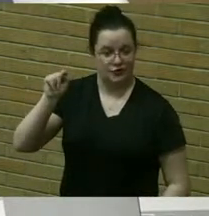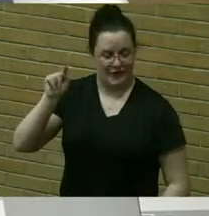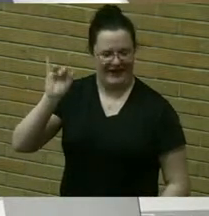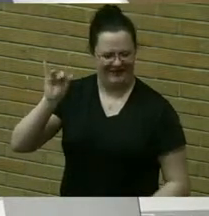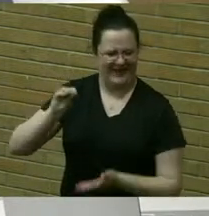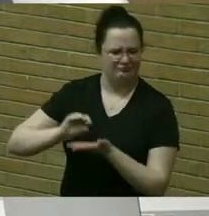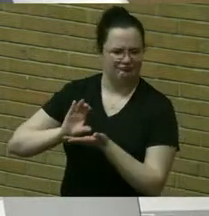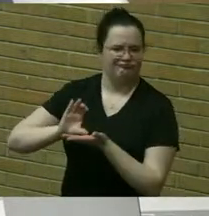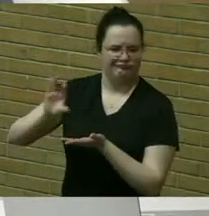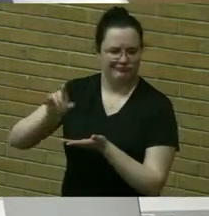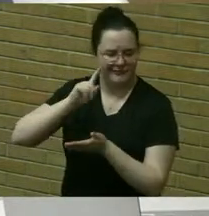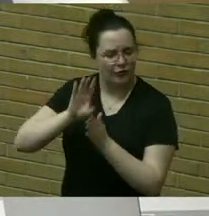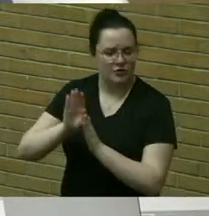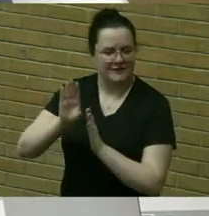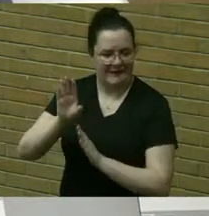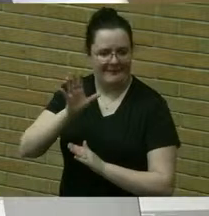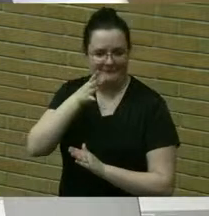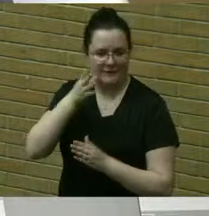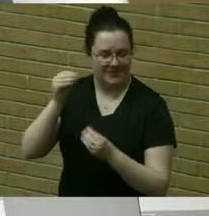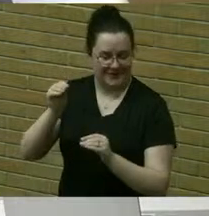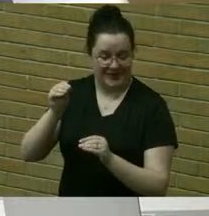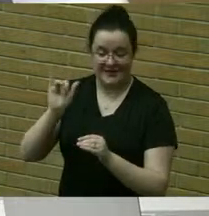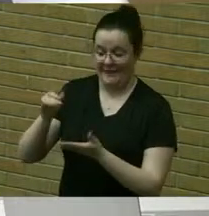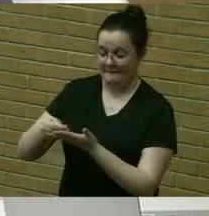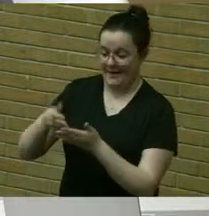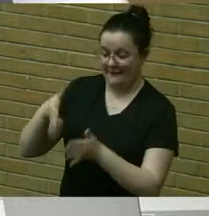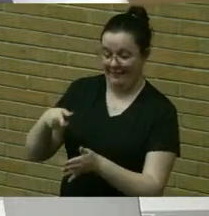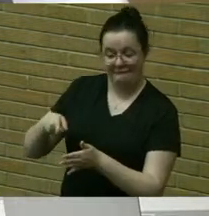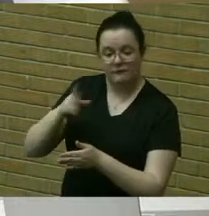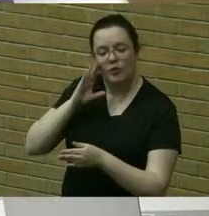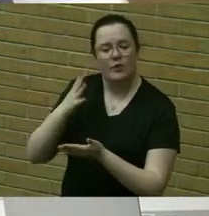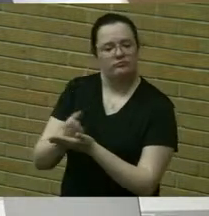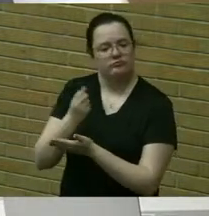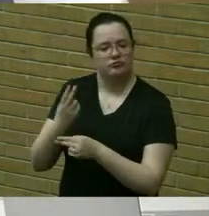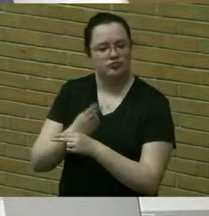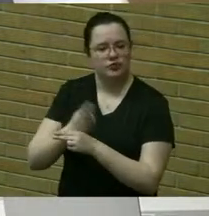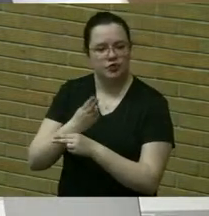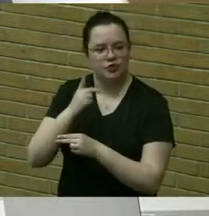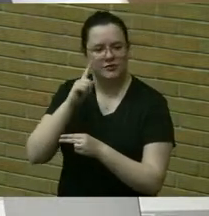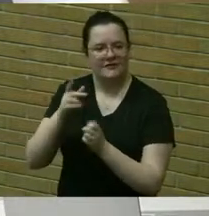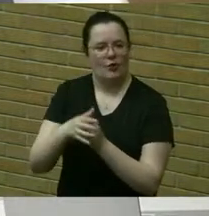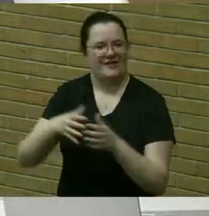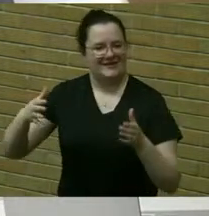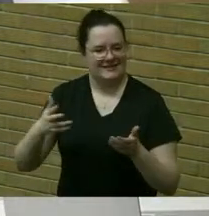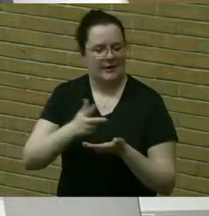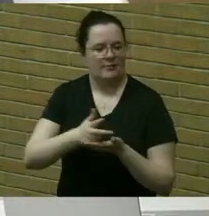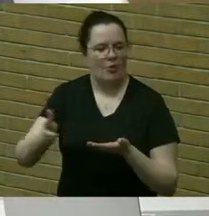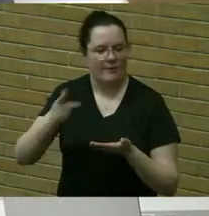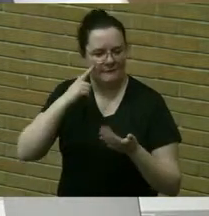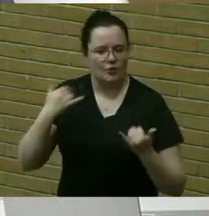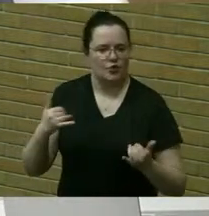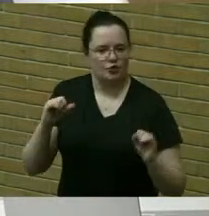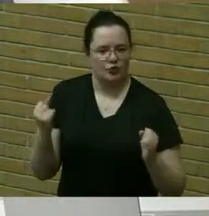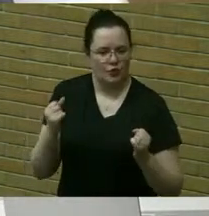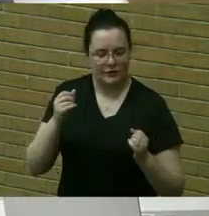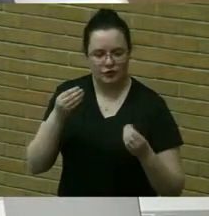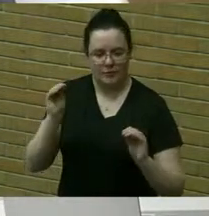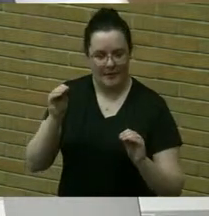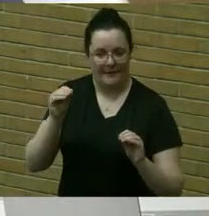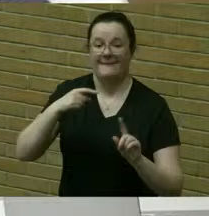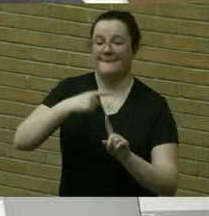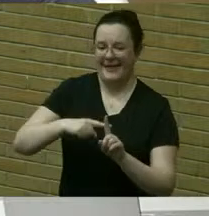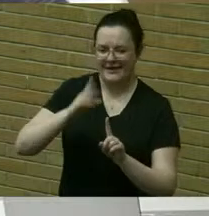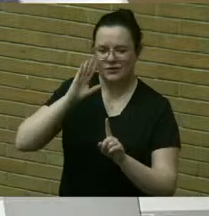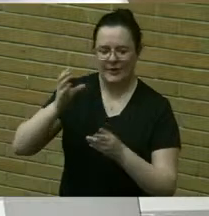the development of the winter farmers market that bill will be used to expand the parking for current winter market and to support the